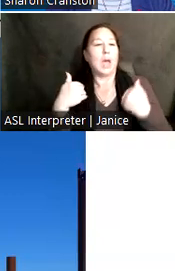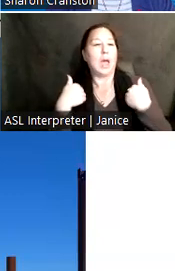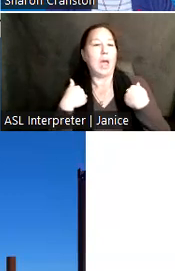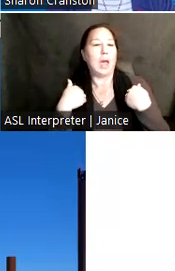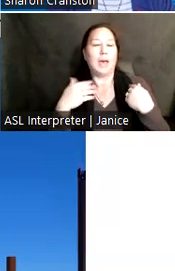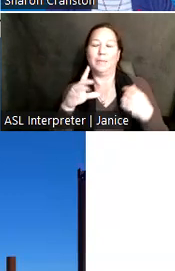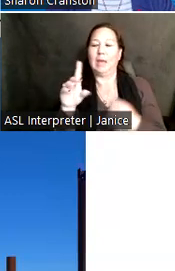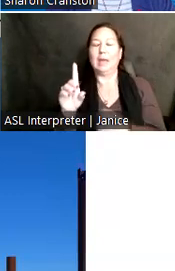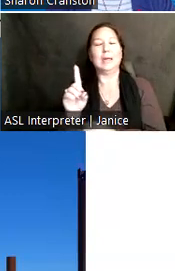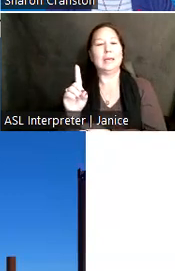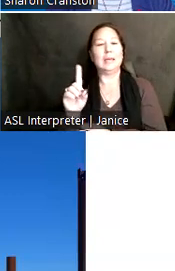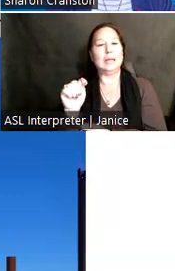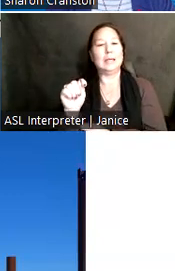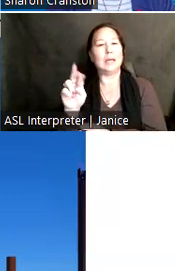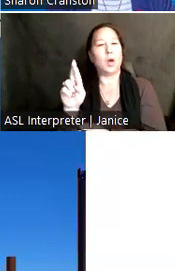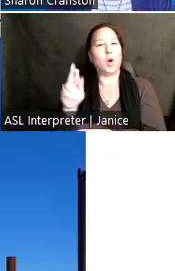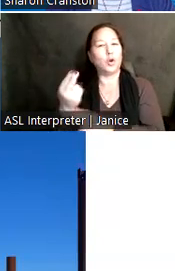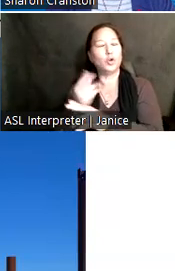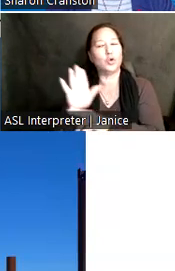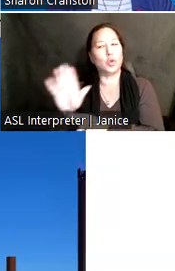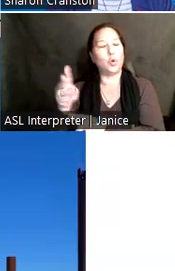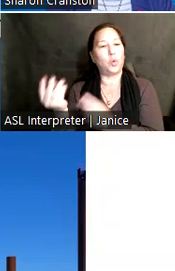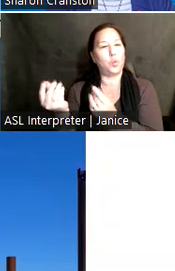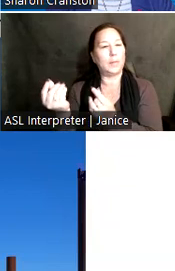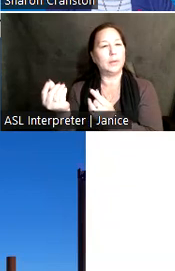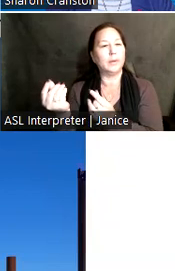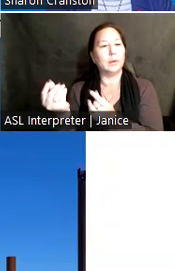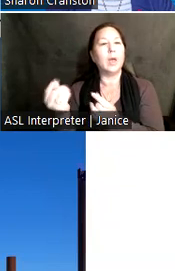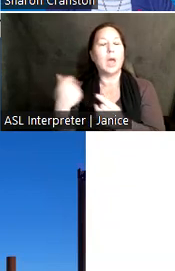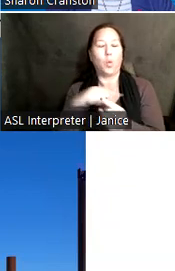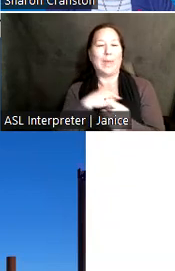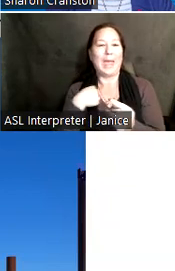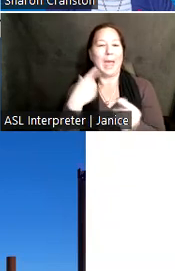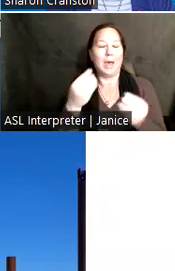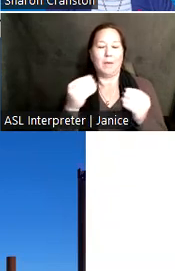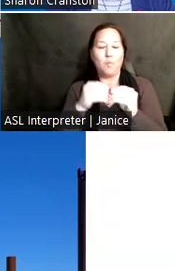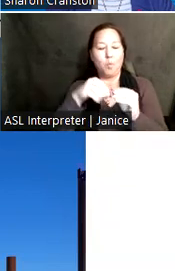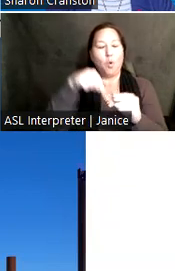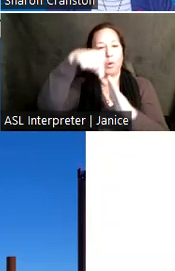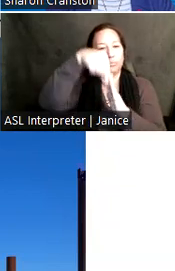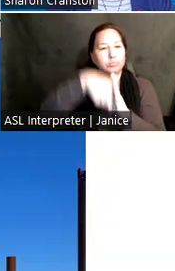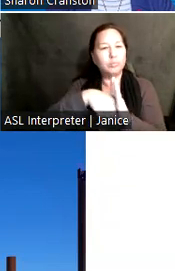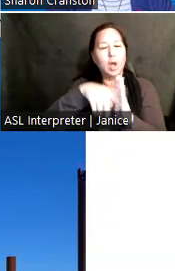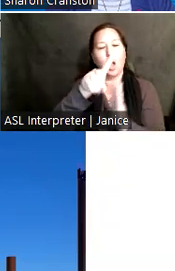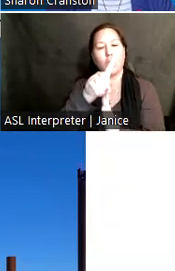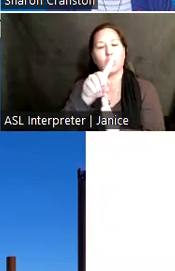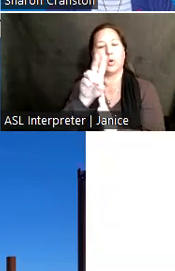property. We have also eliminated all intertidal dredging to reduce the environmental impact of the project.